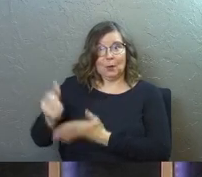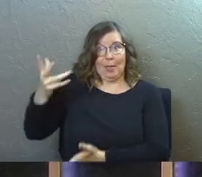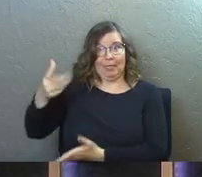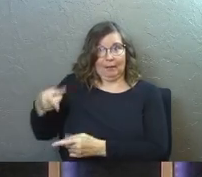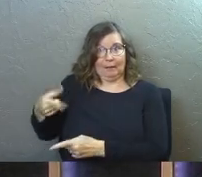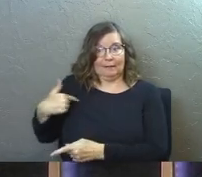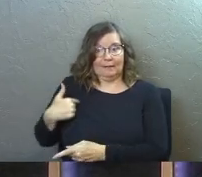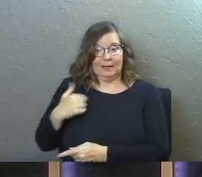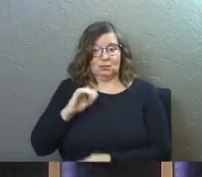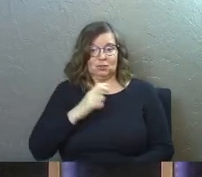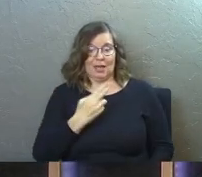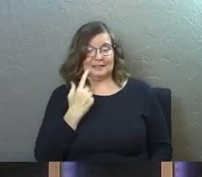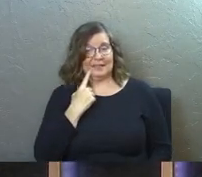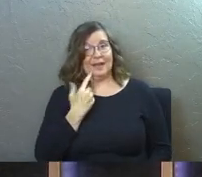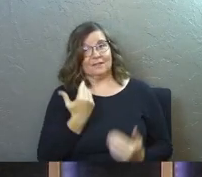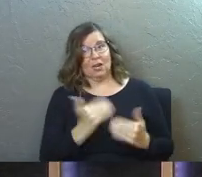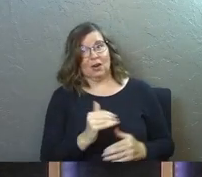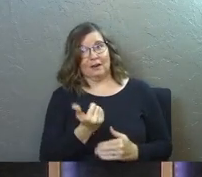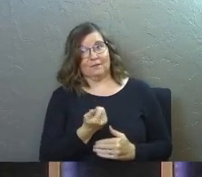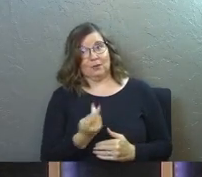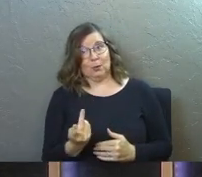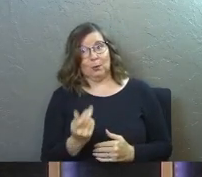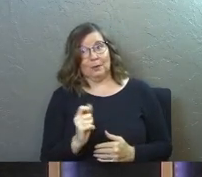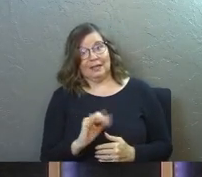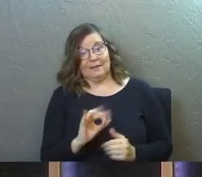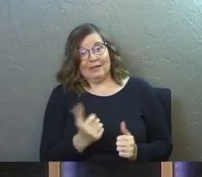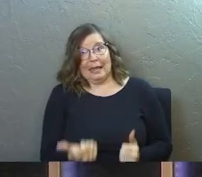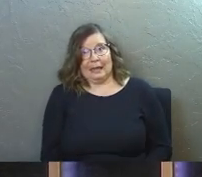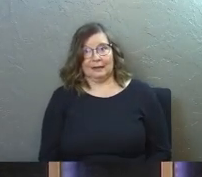and Josh has very few, if any.